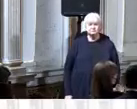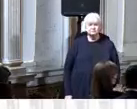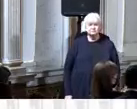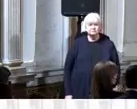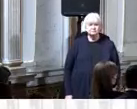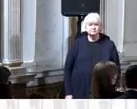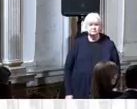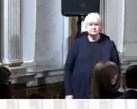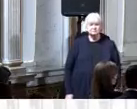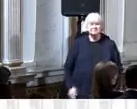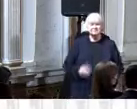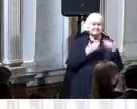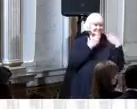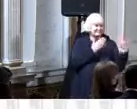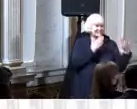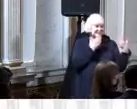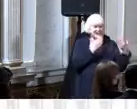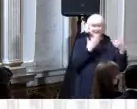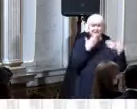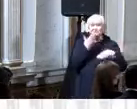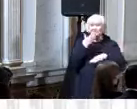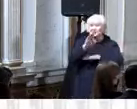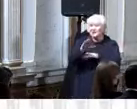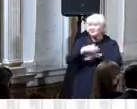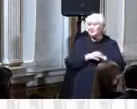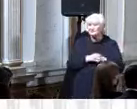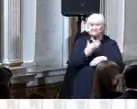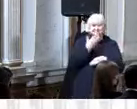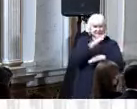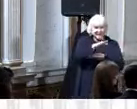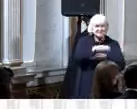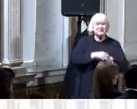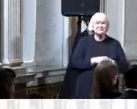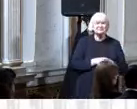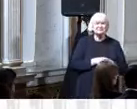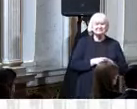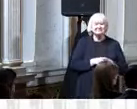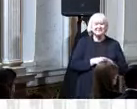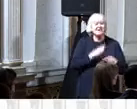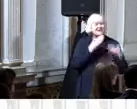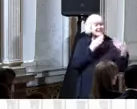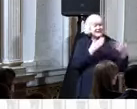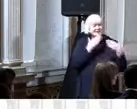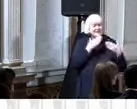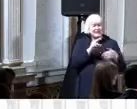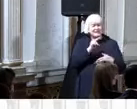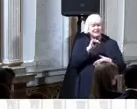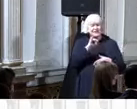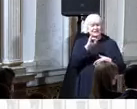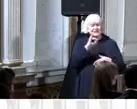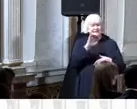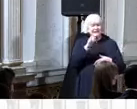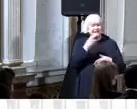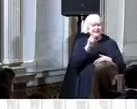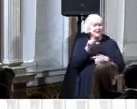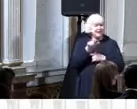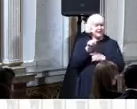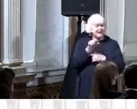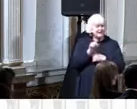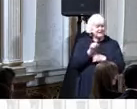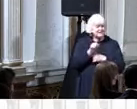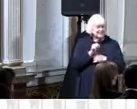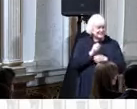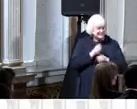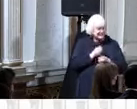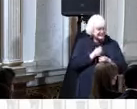Thank you, thank you good afternoon everyone good afternoon thank you Nicholas for sharing your